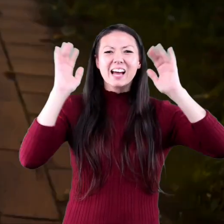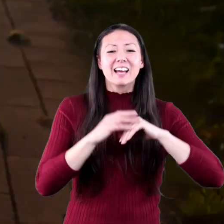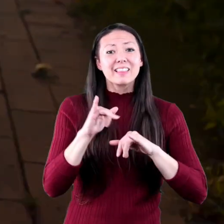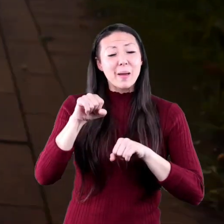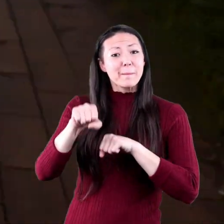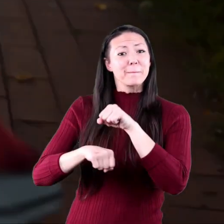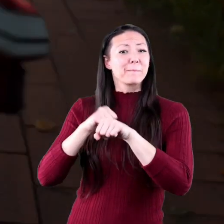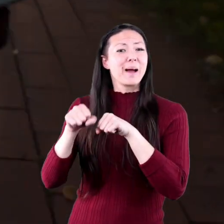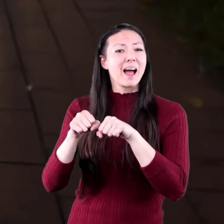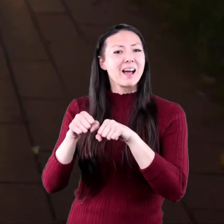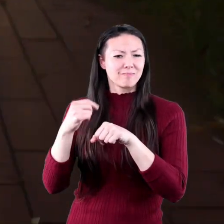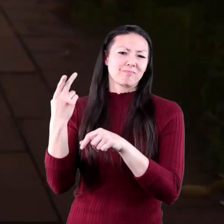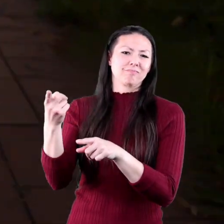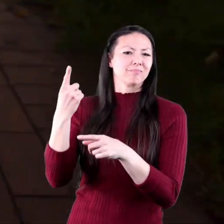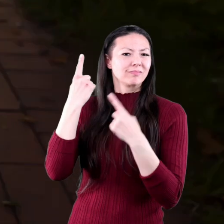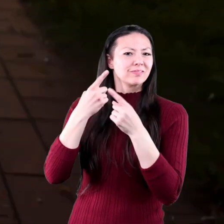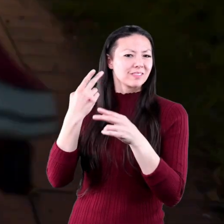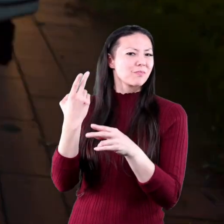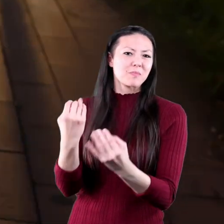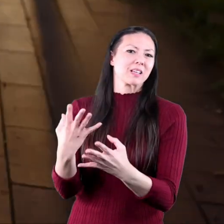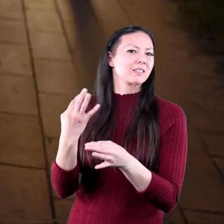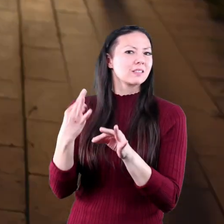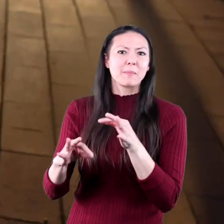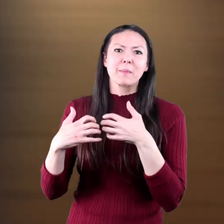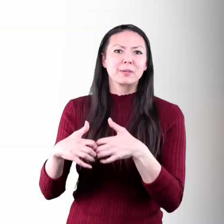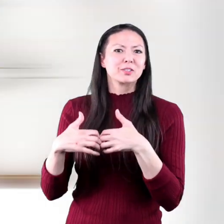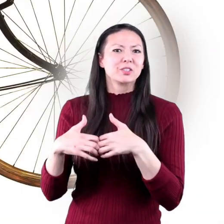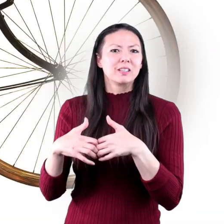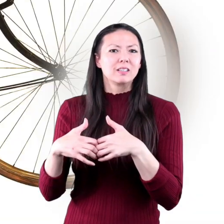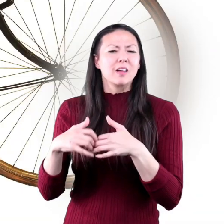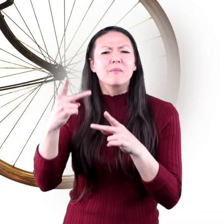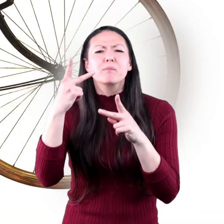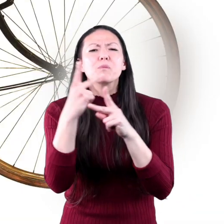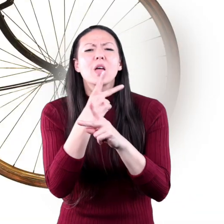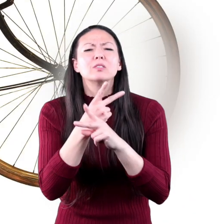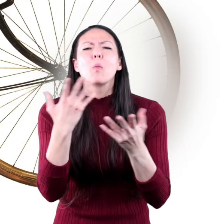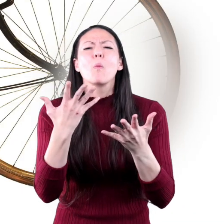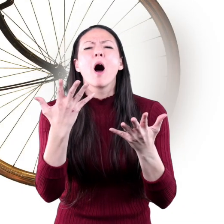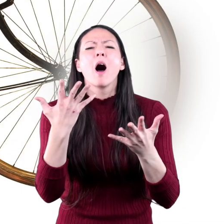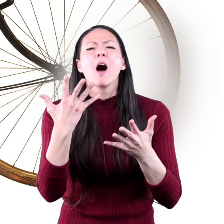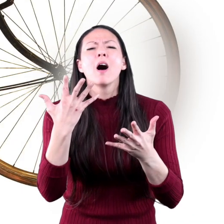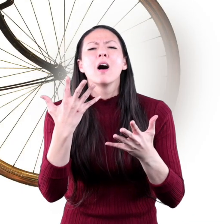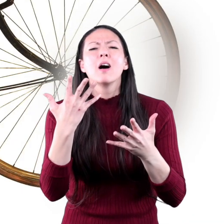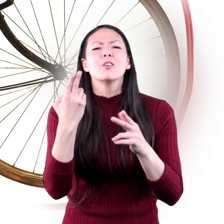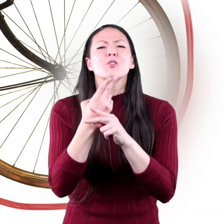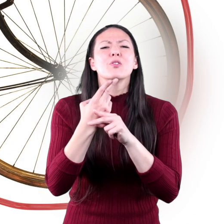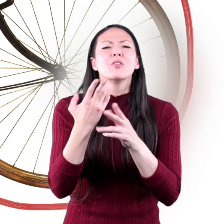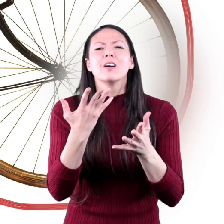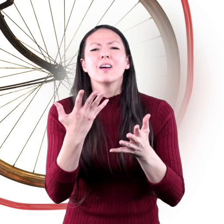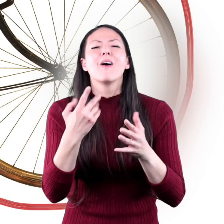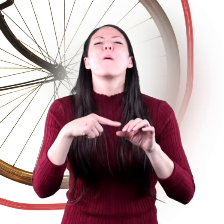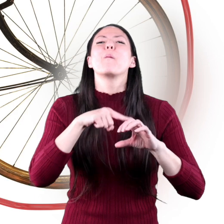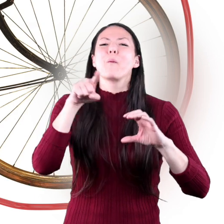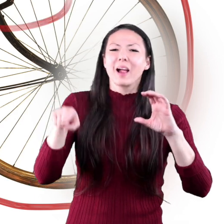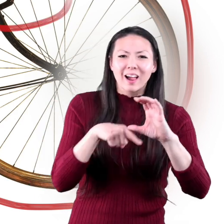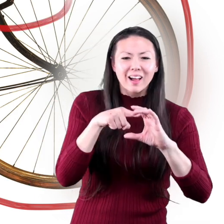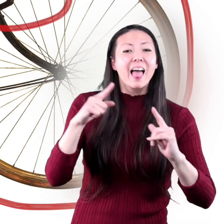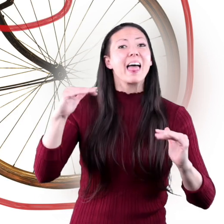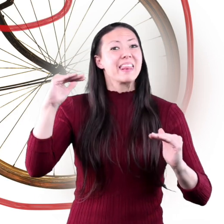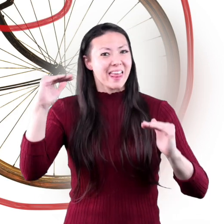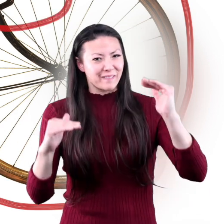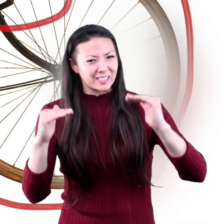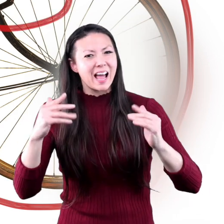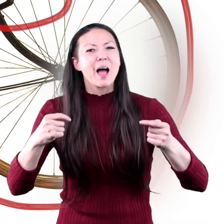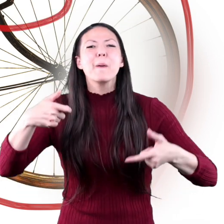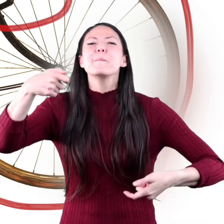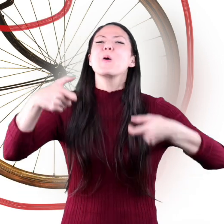The bicycle uses many simple machines. Can you figure out what they are? Can you see the wheel, the